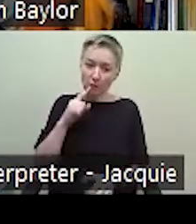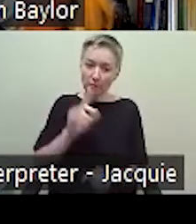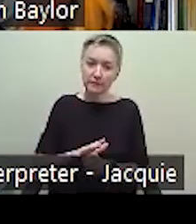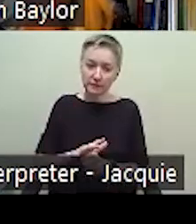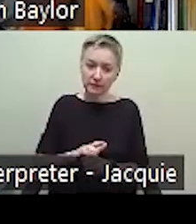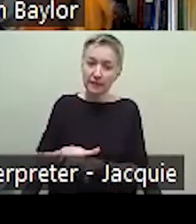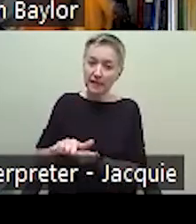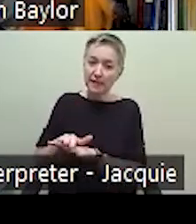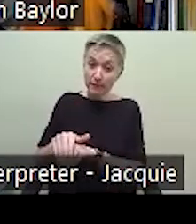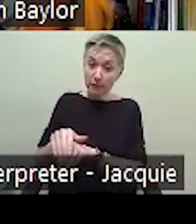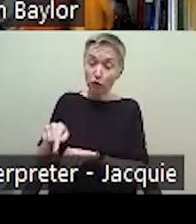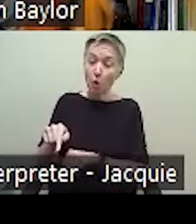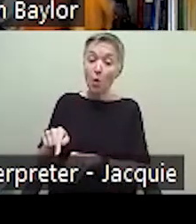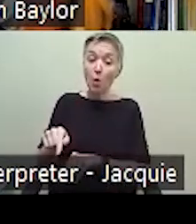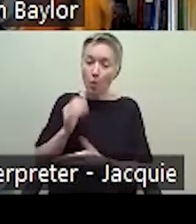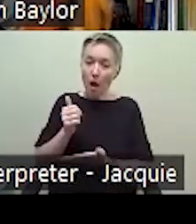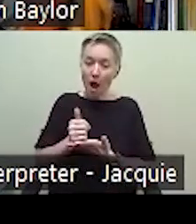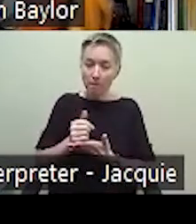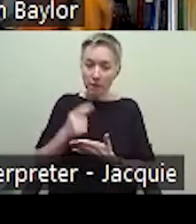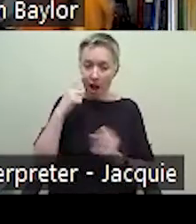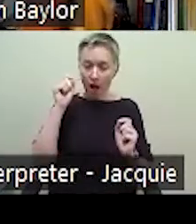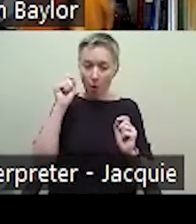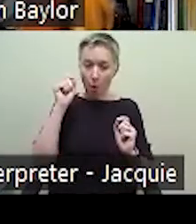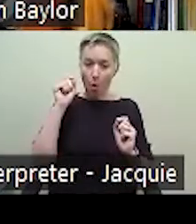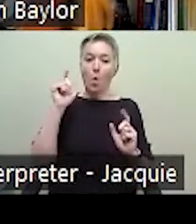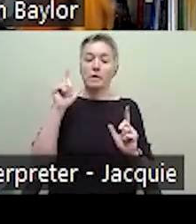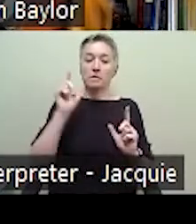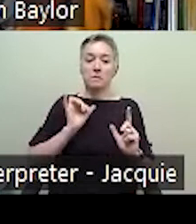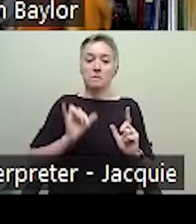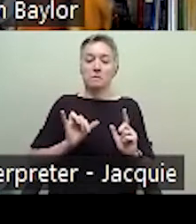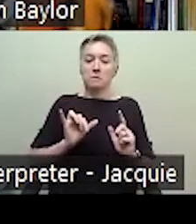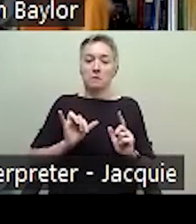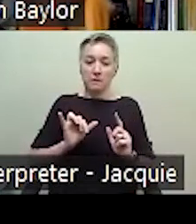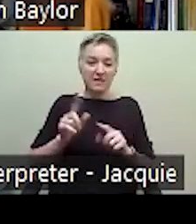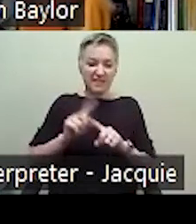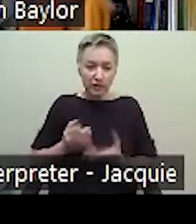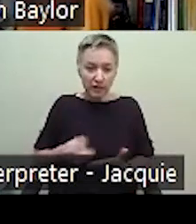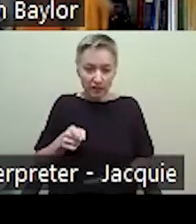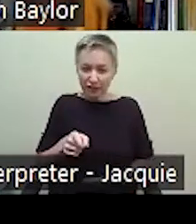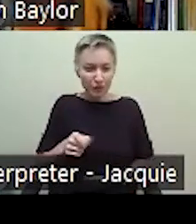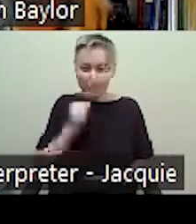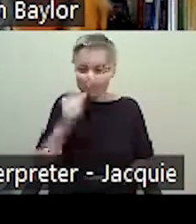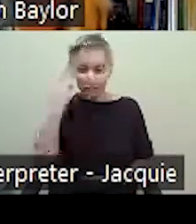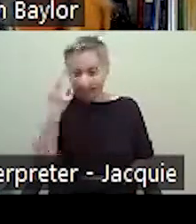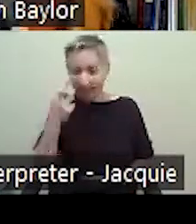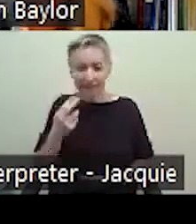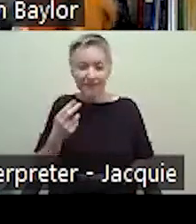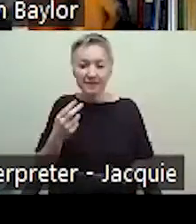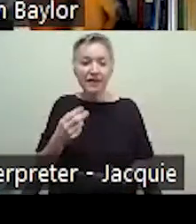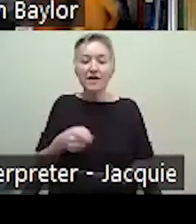would, would definitely open your eyes to things that you hadn't even thought about or didn't know you didn't know so.